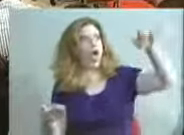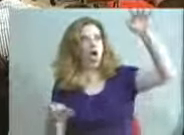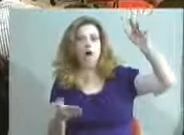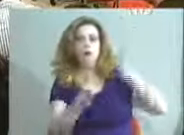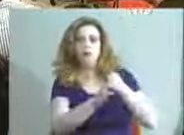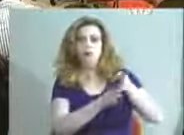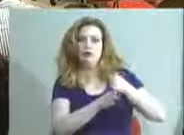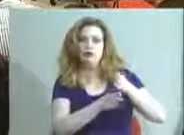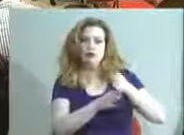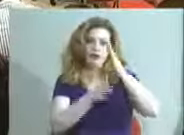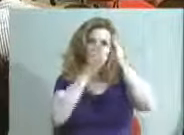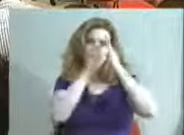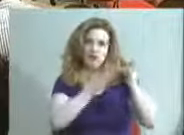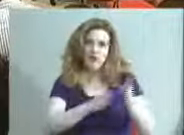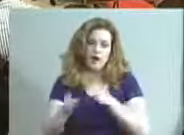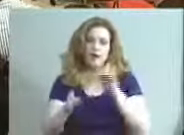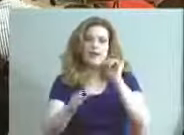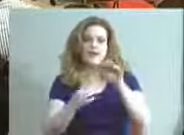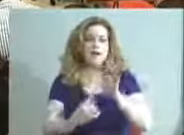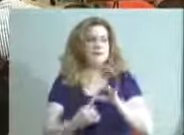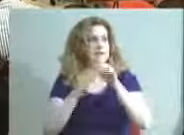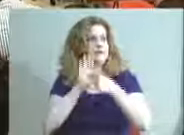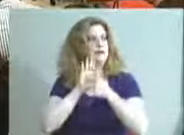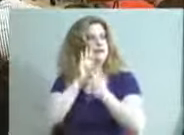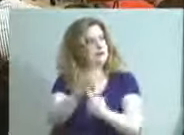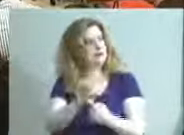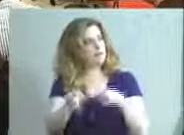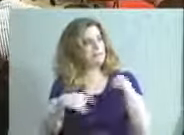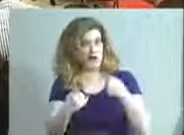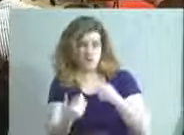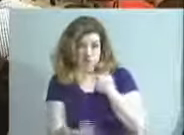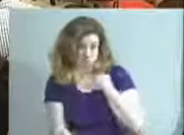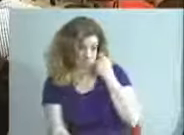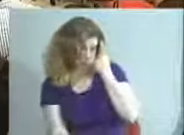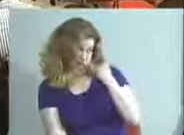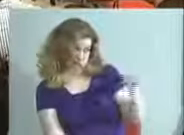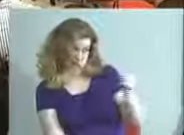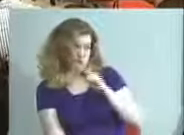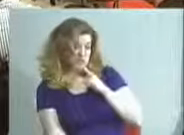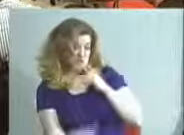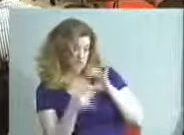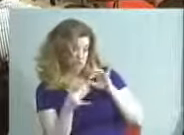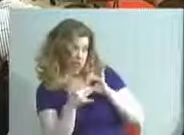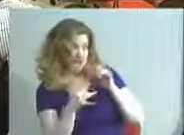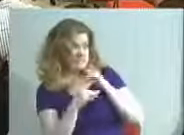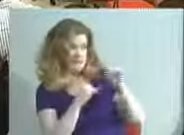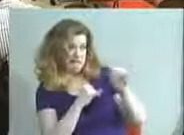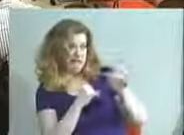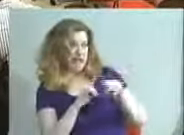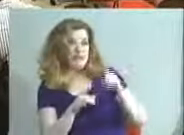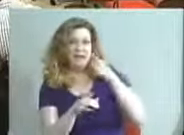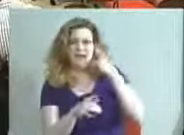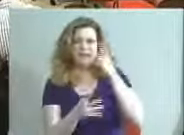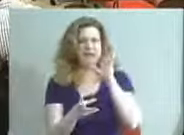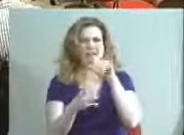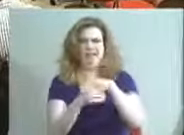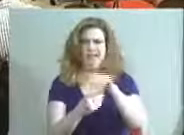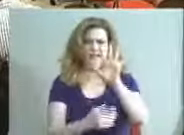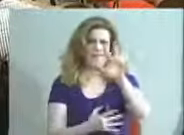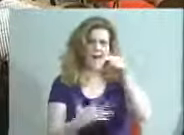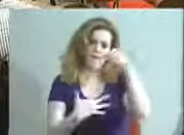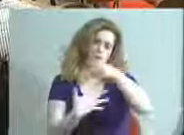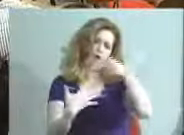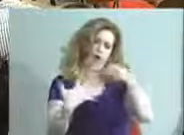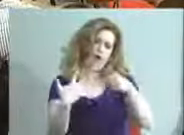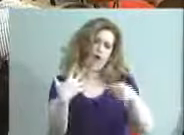an exemplar of what, if I understand you right, what you're saying there. In his case, I think there were five points, and let's just,